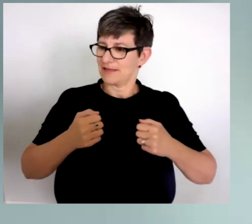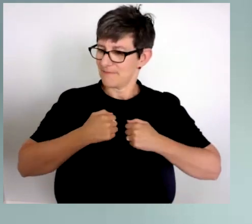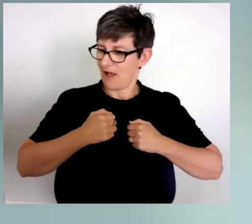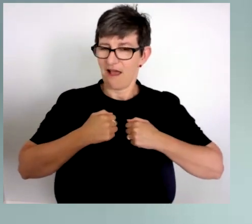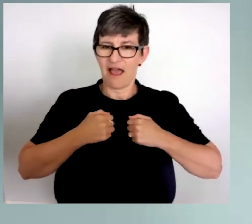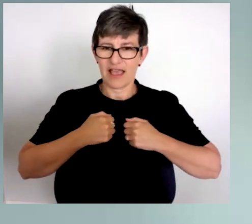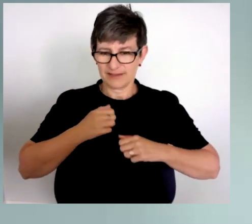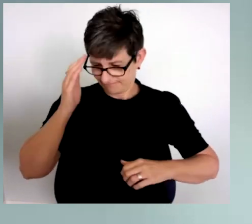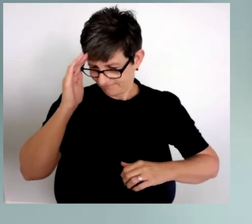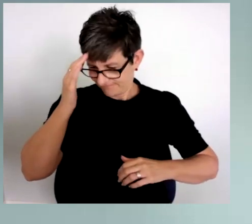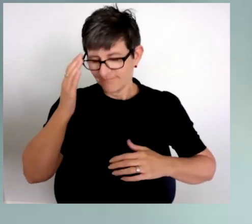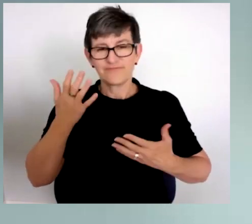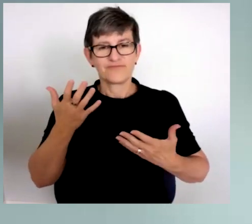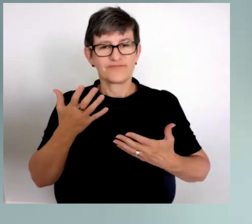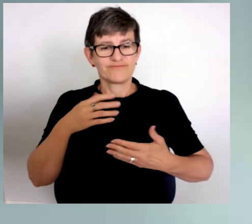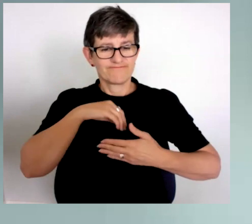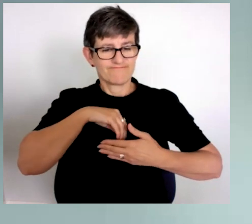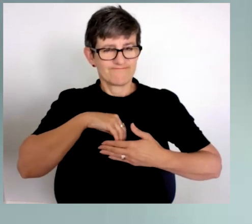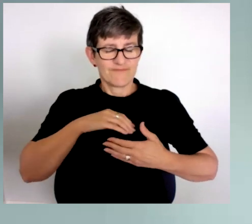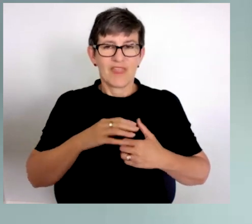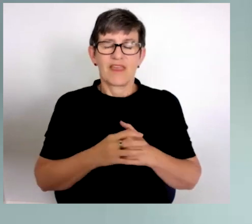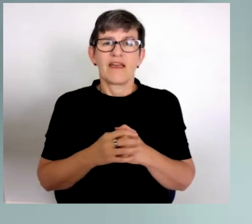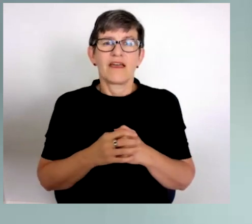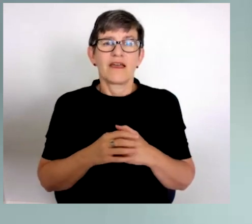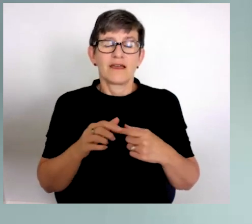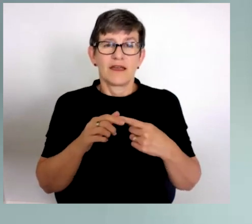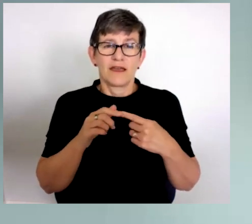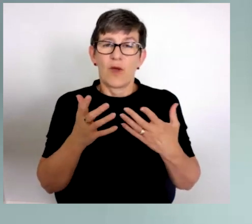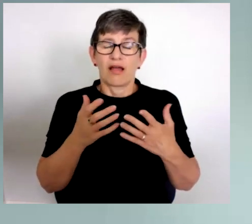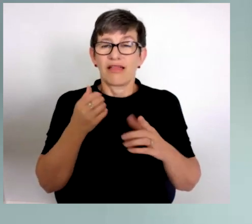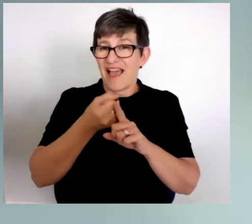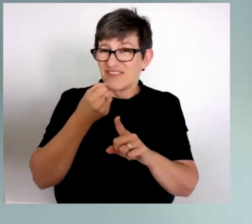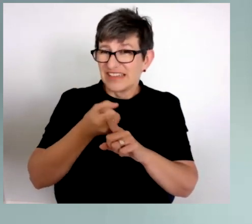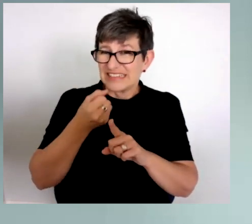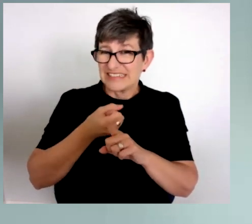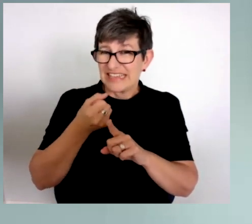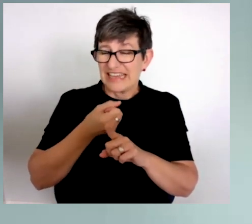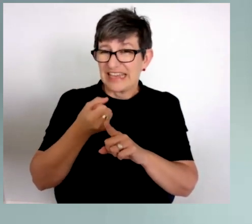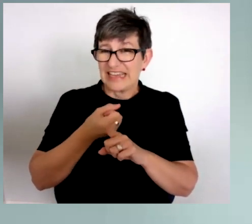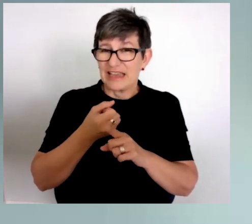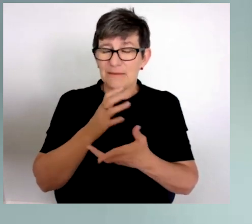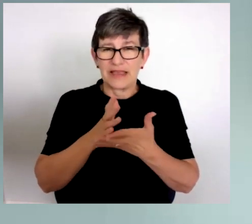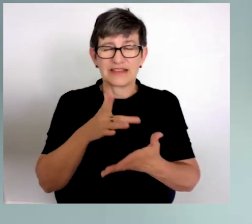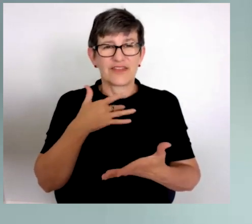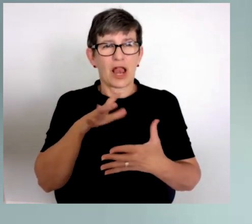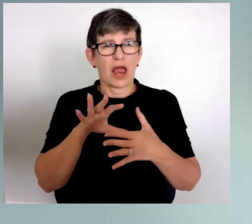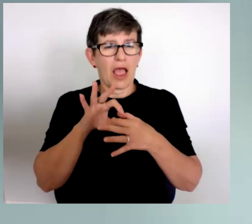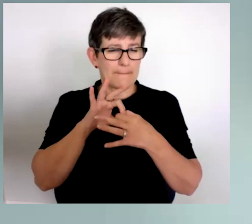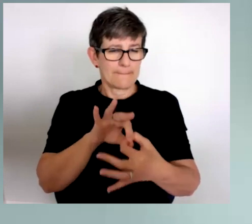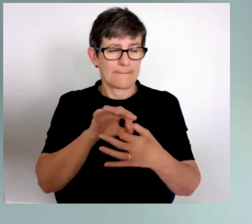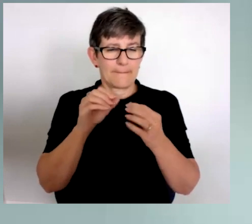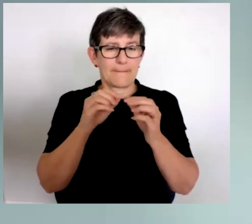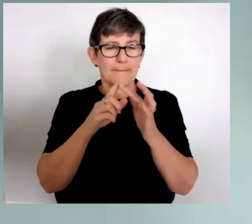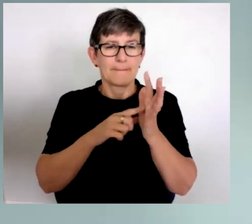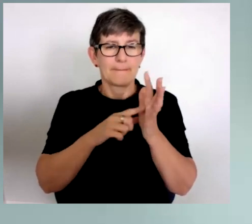other people advocating. And one is that advocacy really does create a sense of belonging. You know,